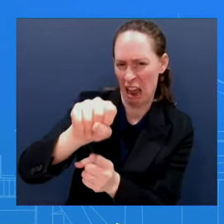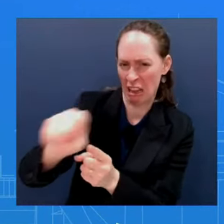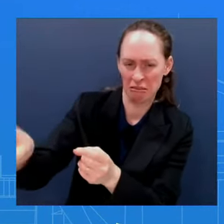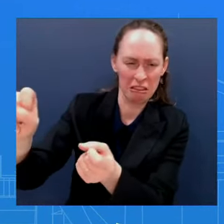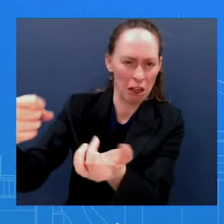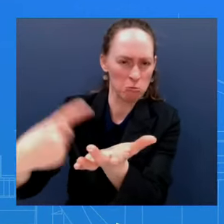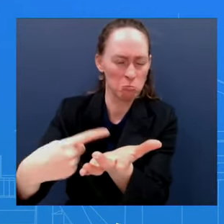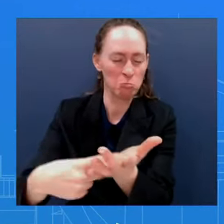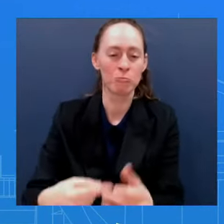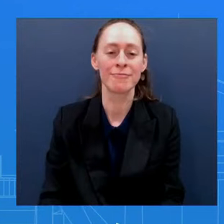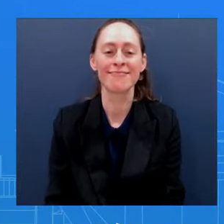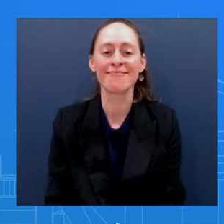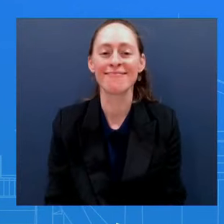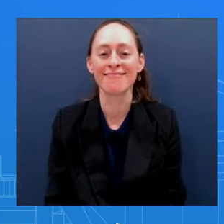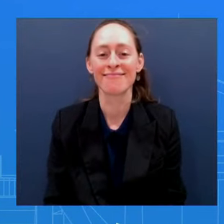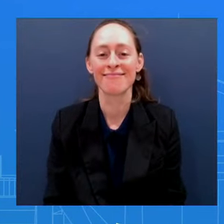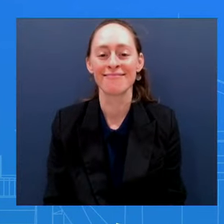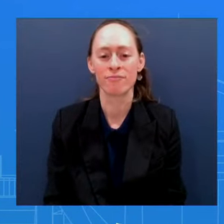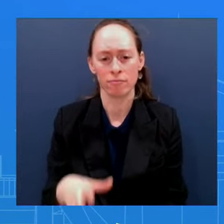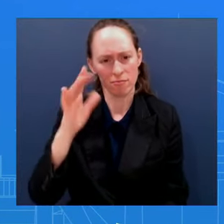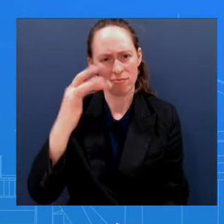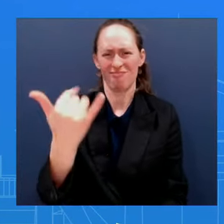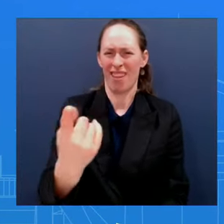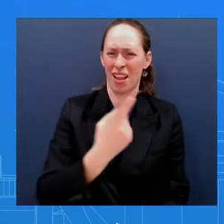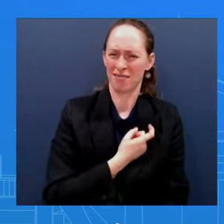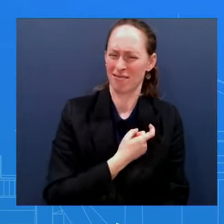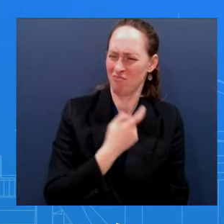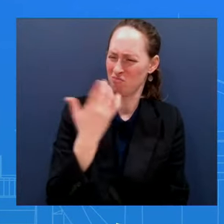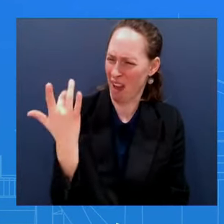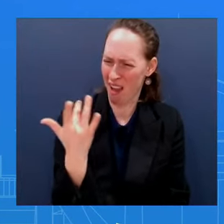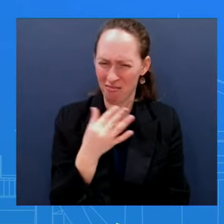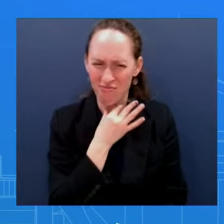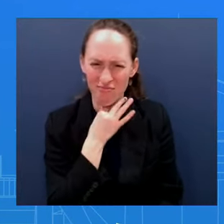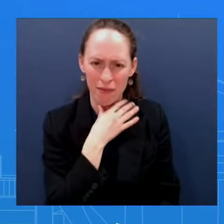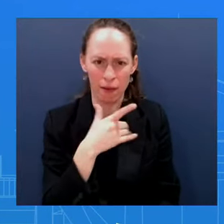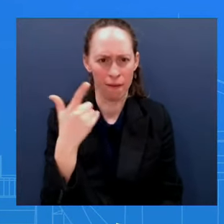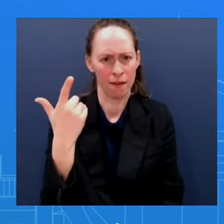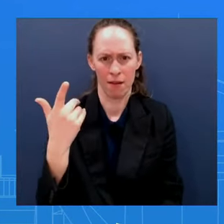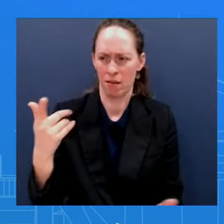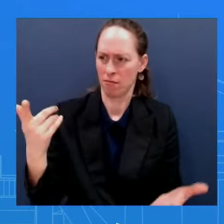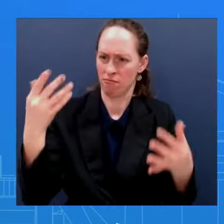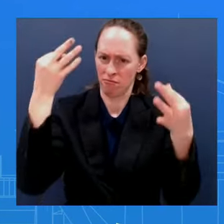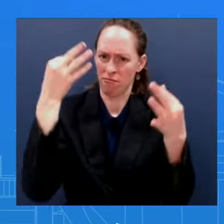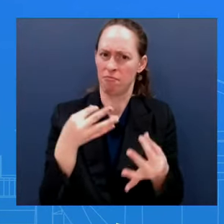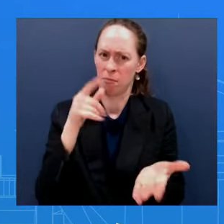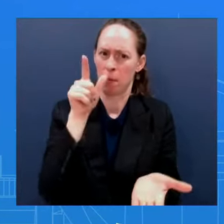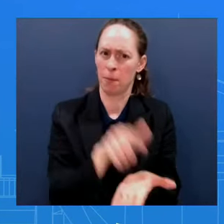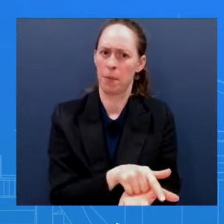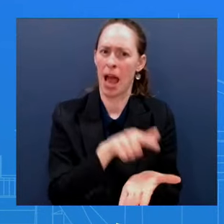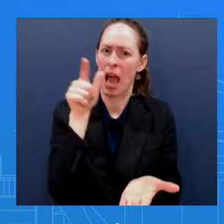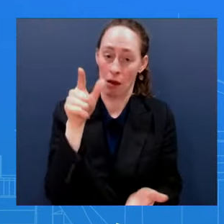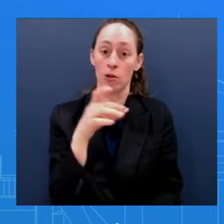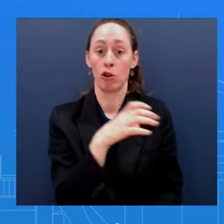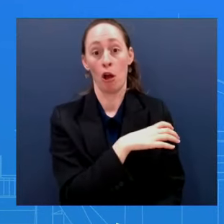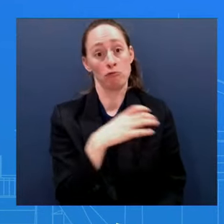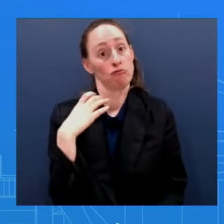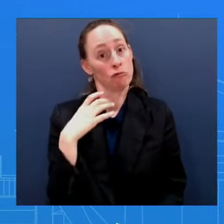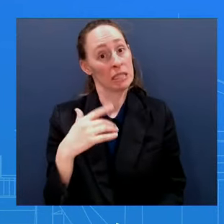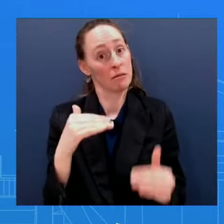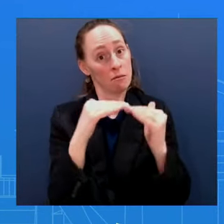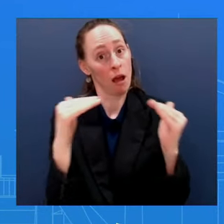because that is an act of Congress That is something that Congress wanted to put forward To make sure that no government